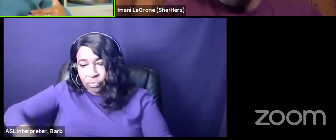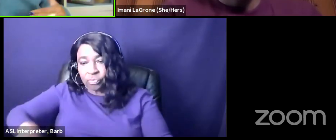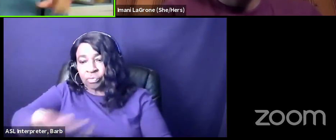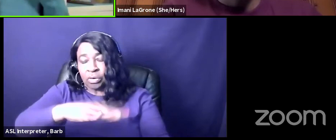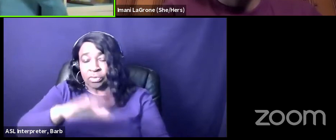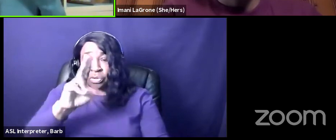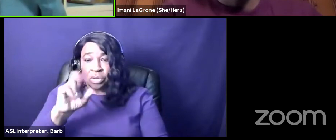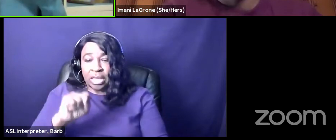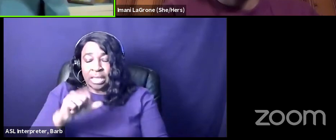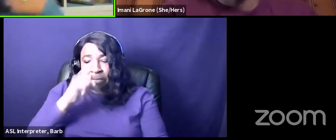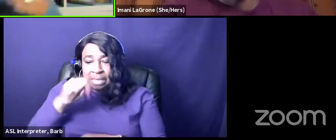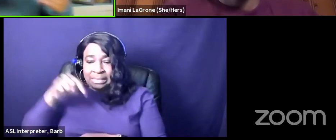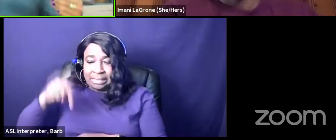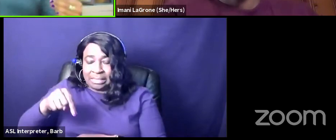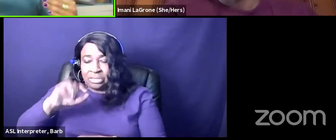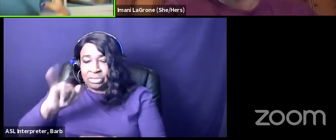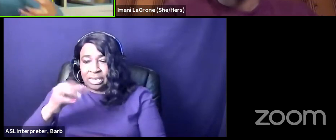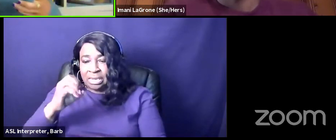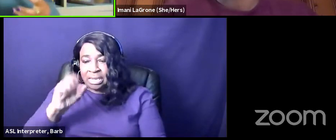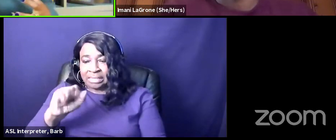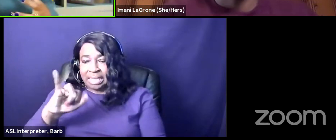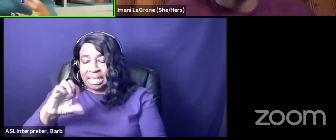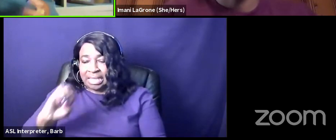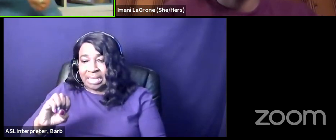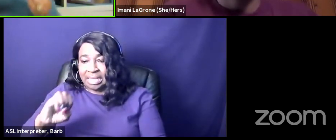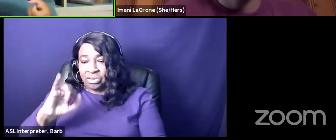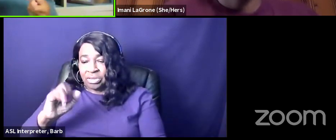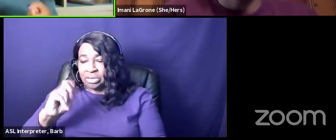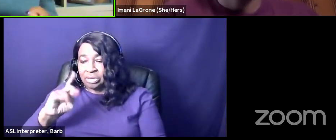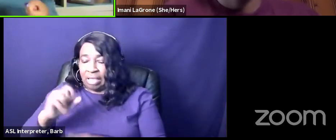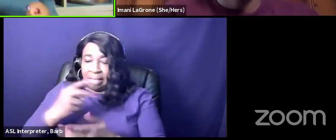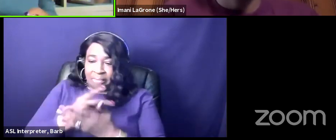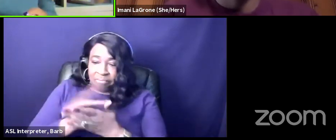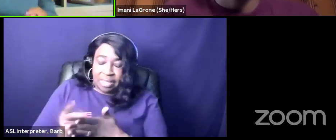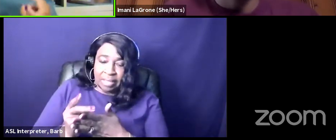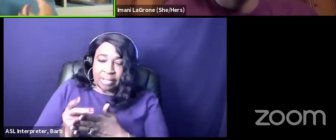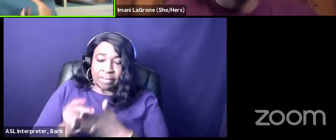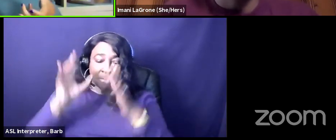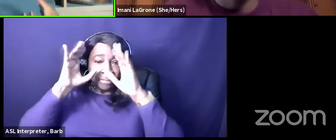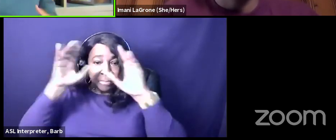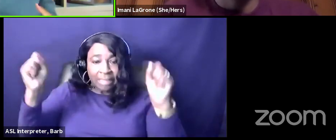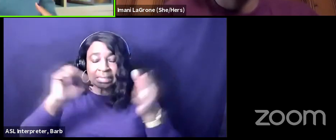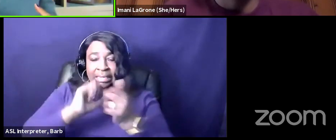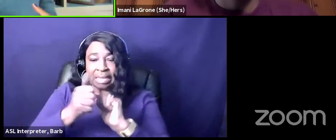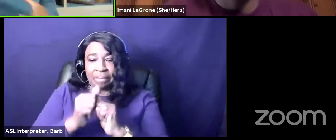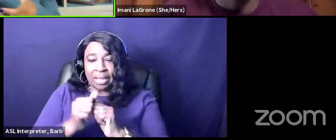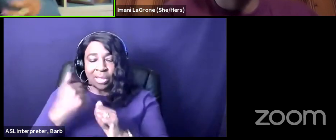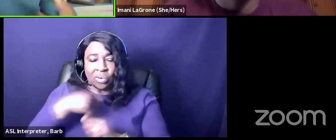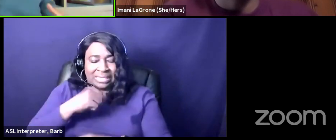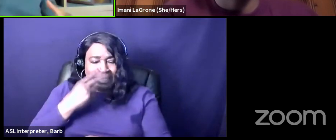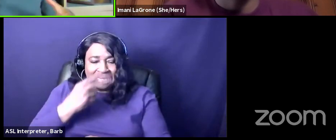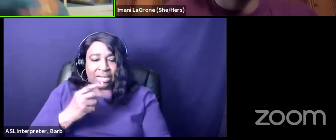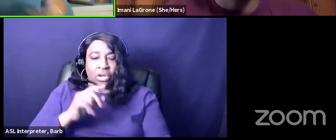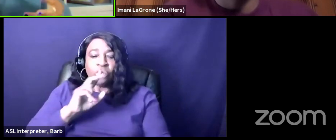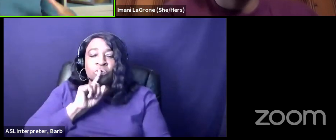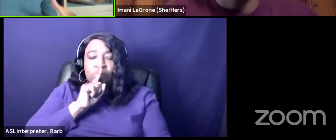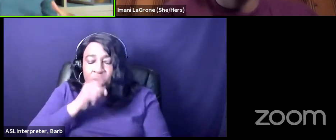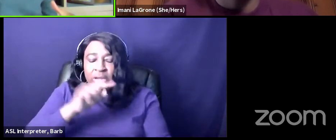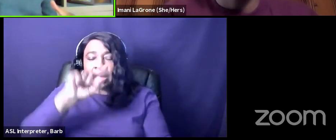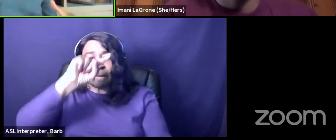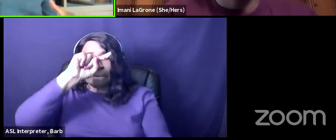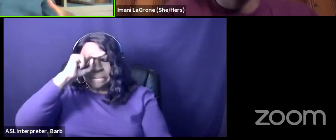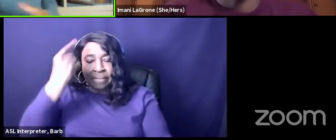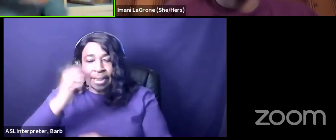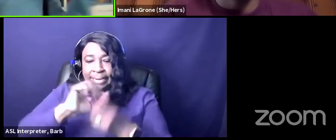of jesse jackson's failed presidential campaign that we see real black politics being established across all